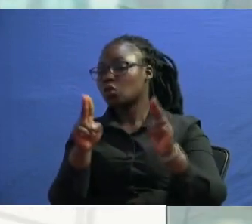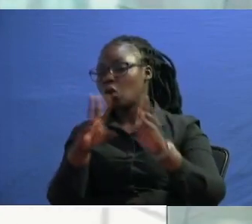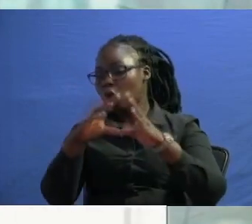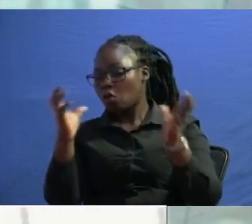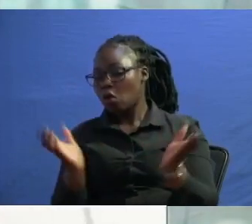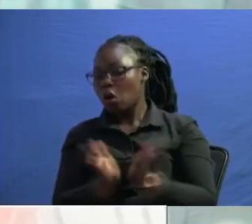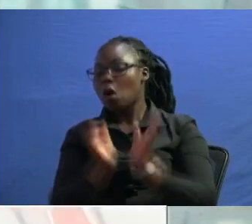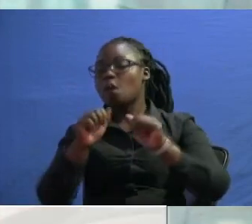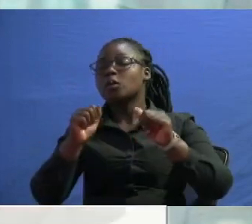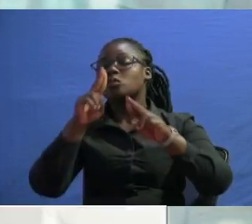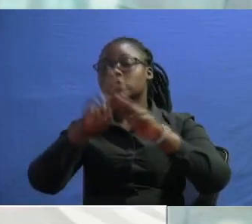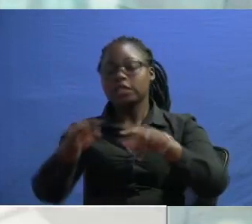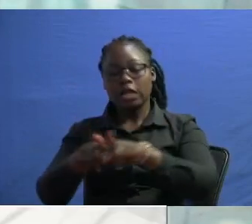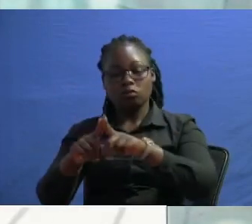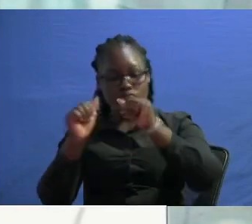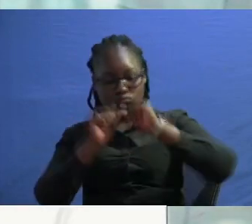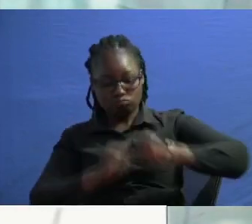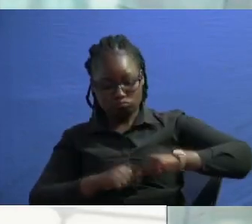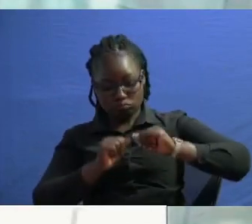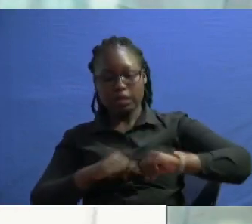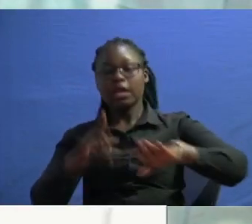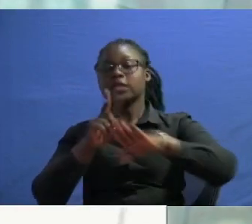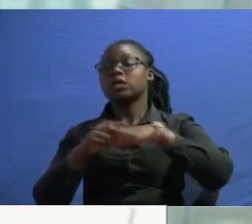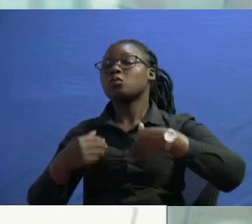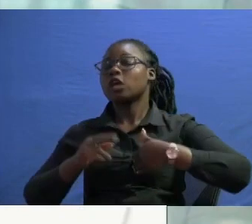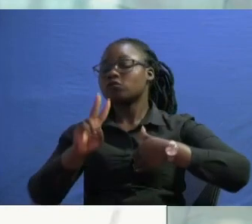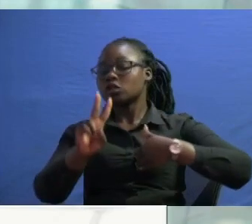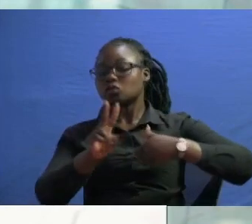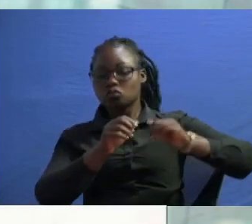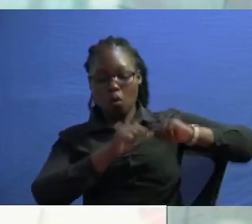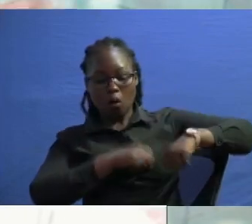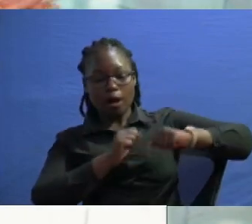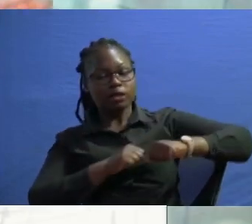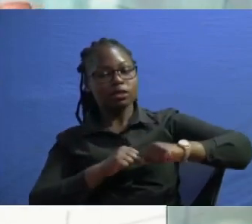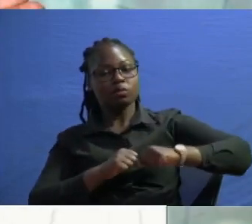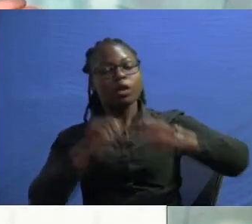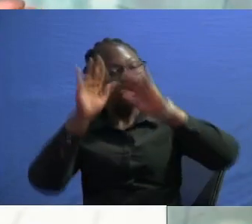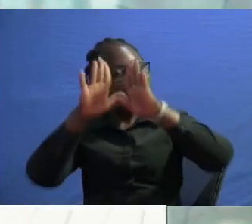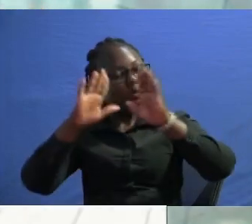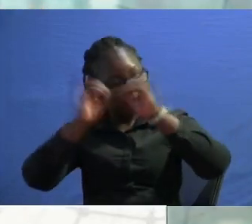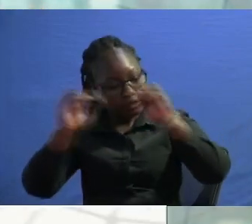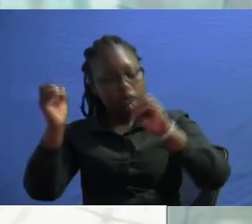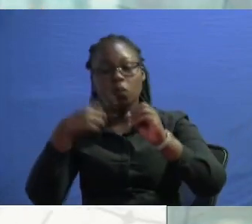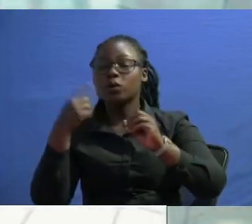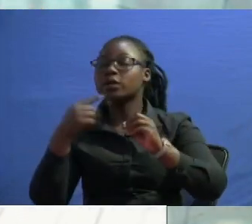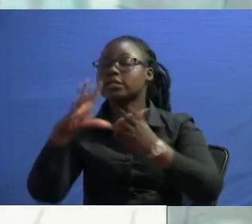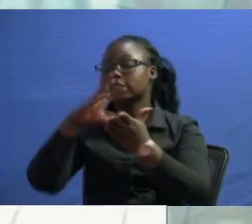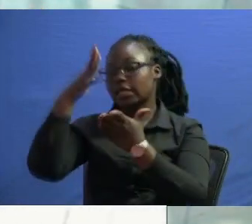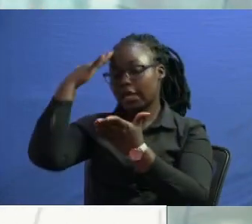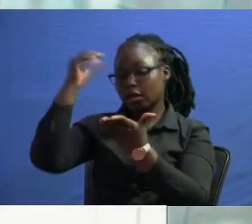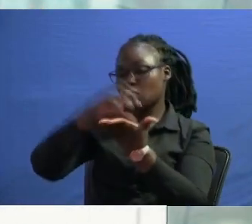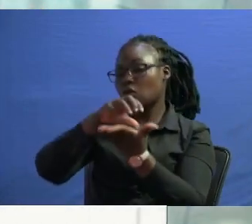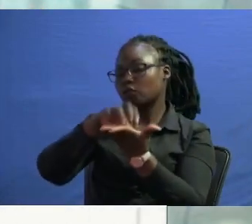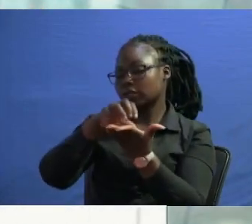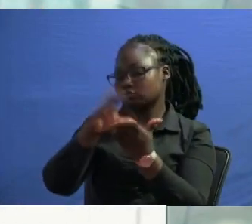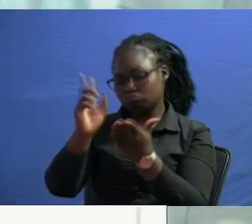sit and agree and when there is a bilateral agreement it doesn't matter who is the head of state the the thing i can tell